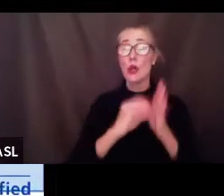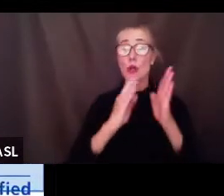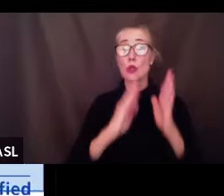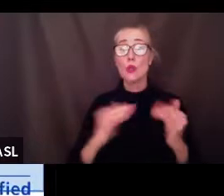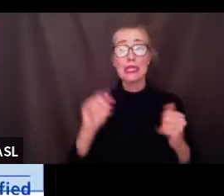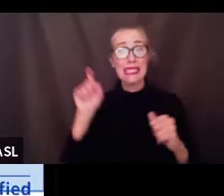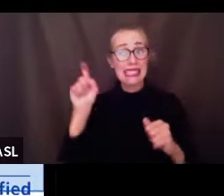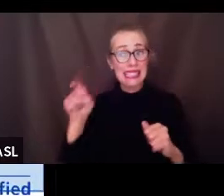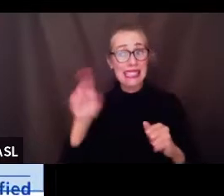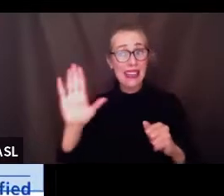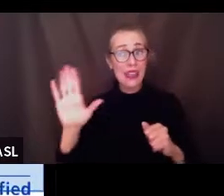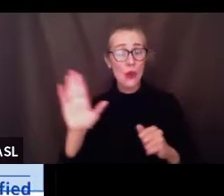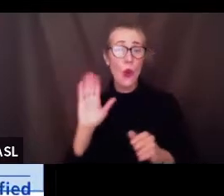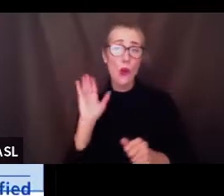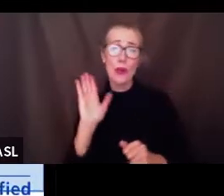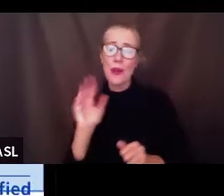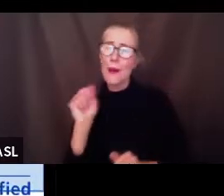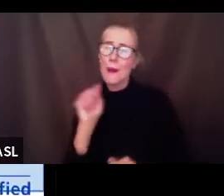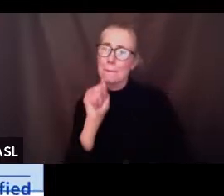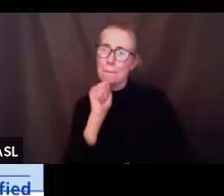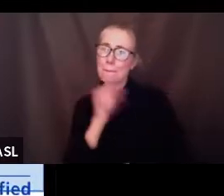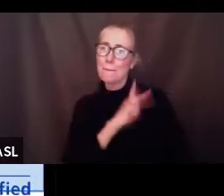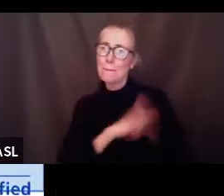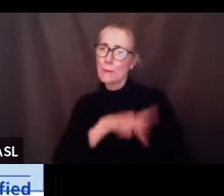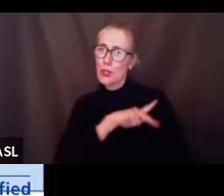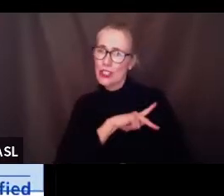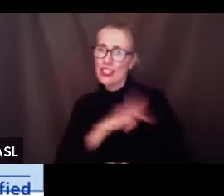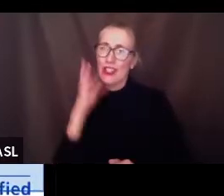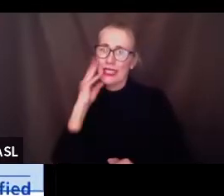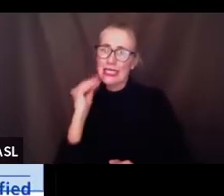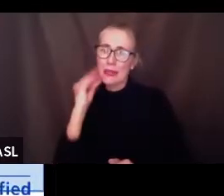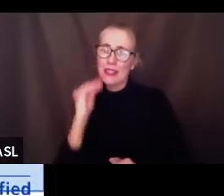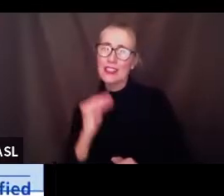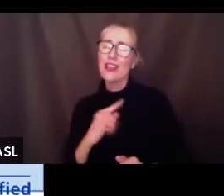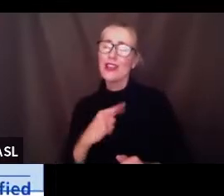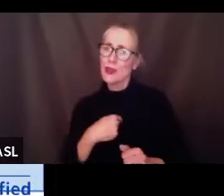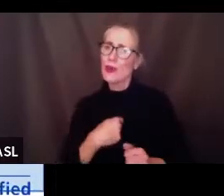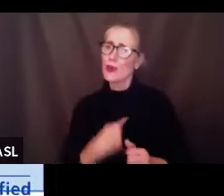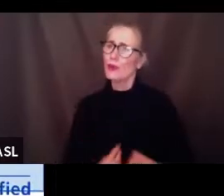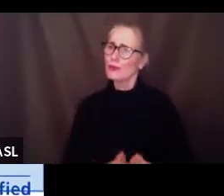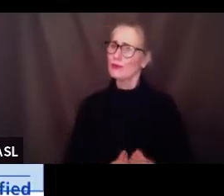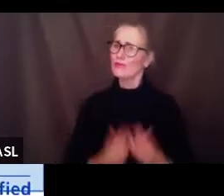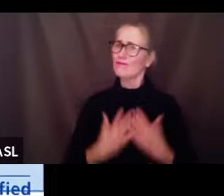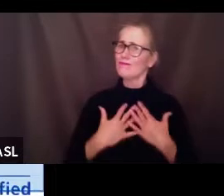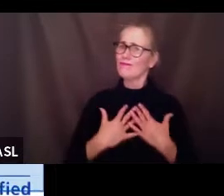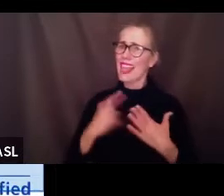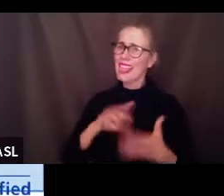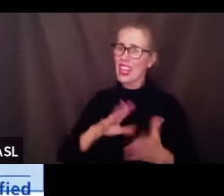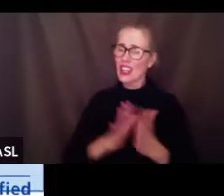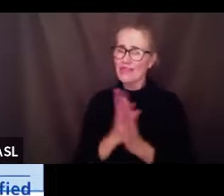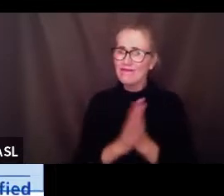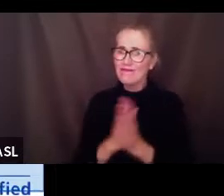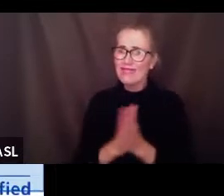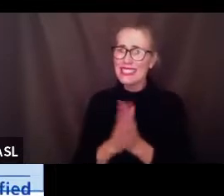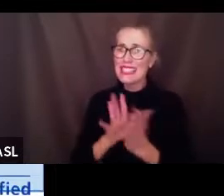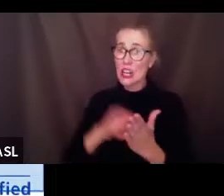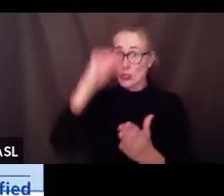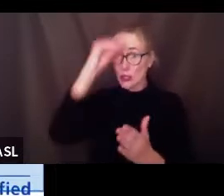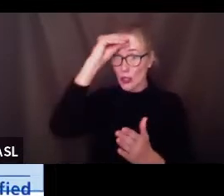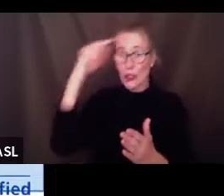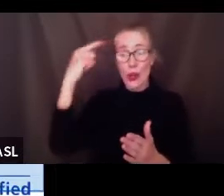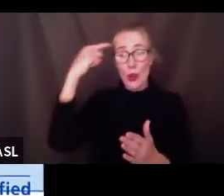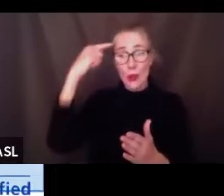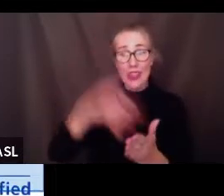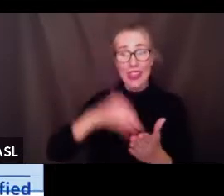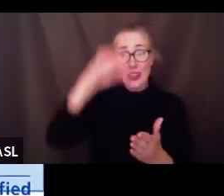personalized learning experience in order to realize their full potential and desire to learn. We believe that learning results from an authentic and